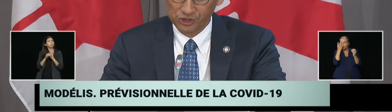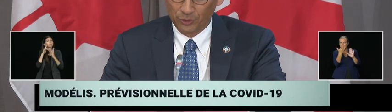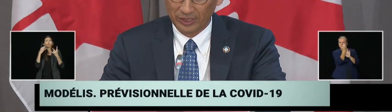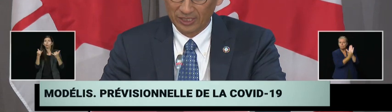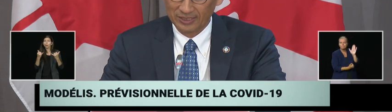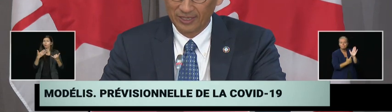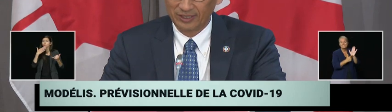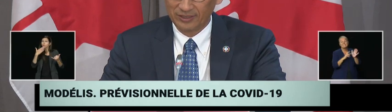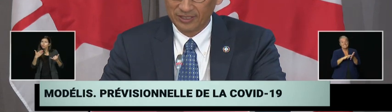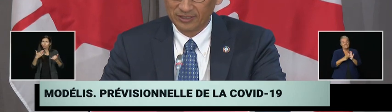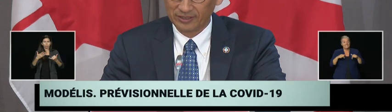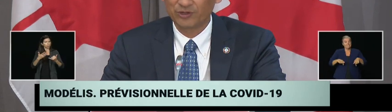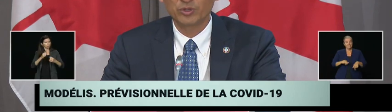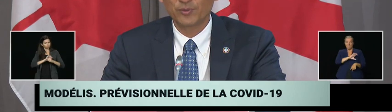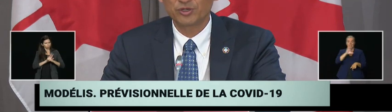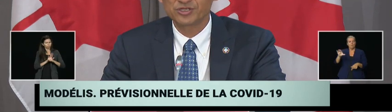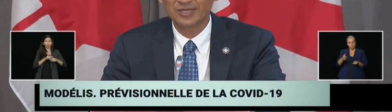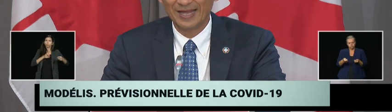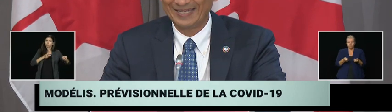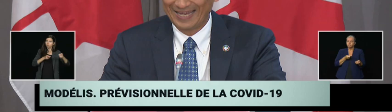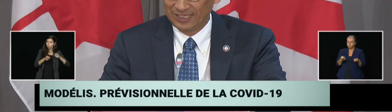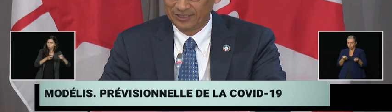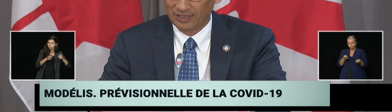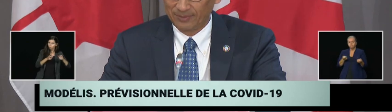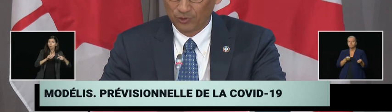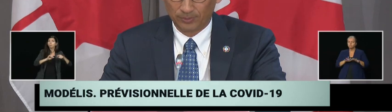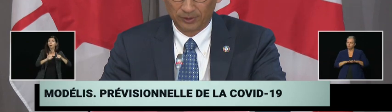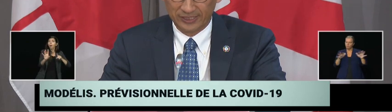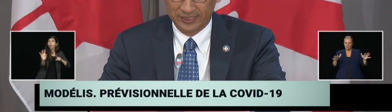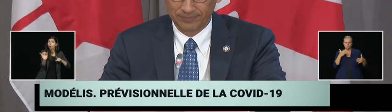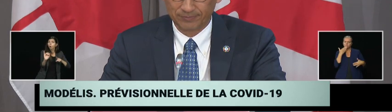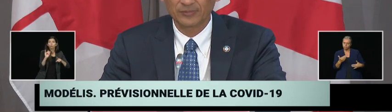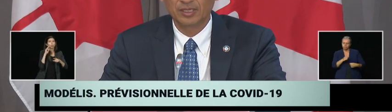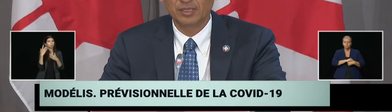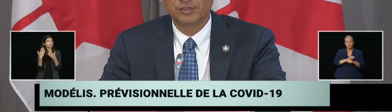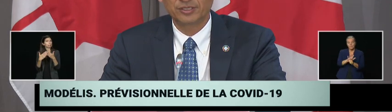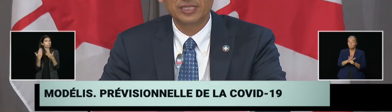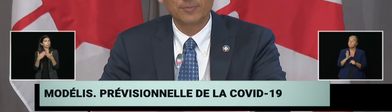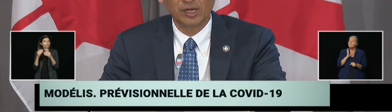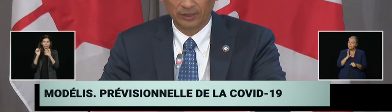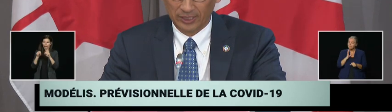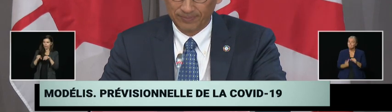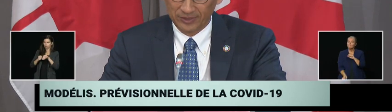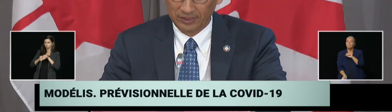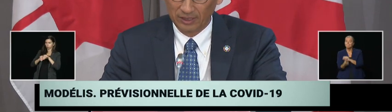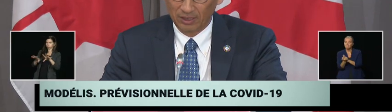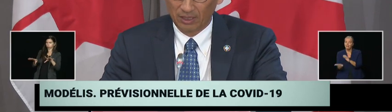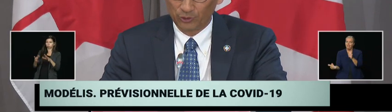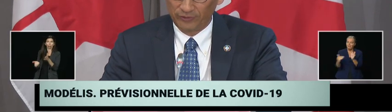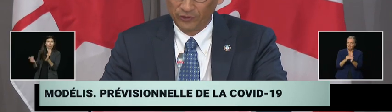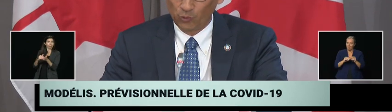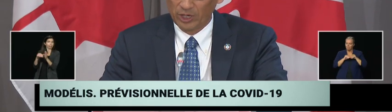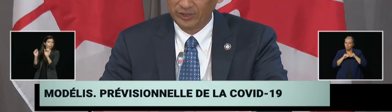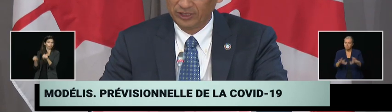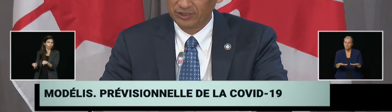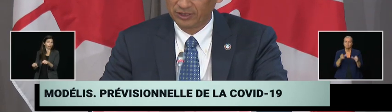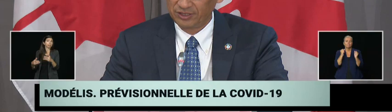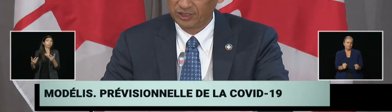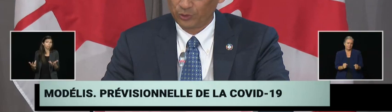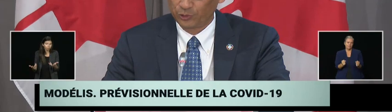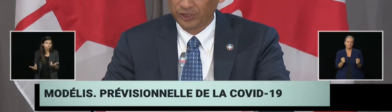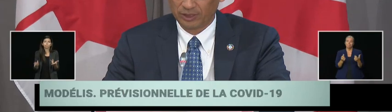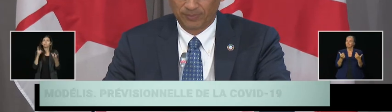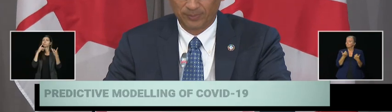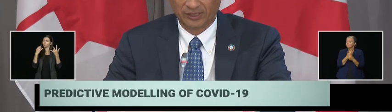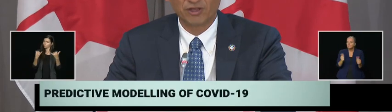also showing us that cases can emerge at any time or place. In today's modelling update, I'll review why we need to